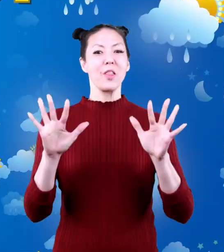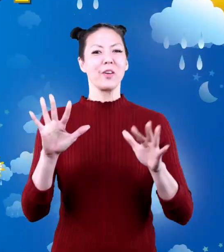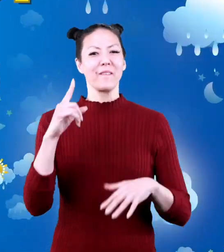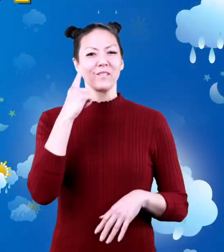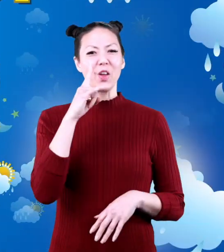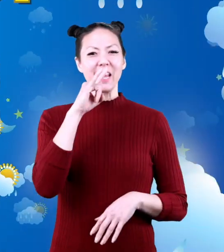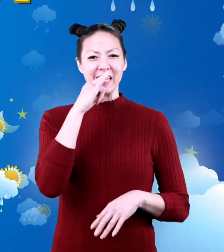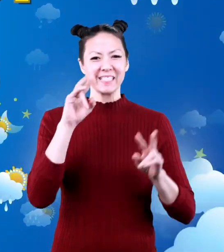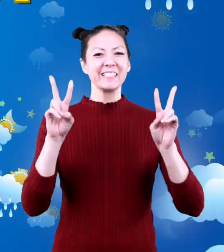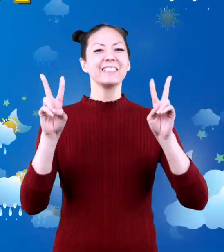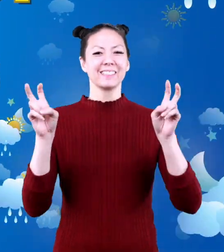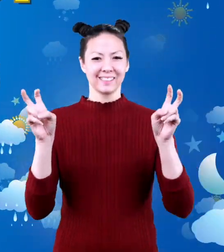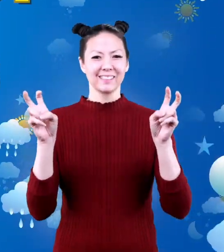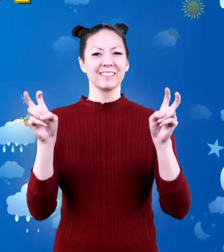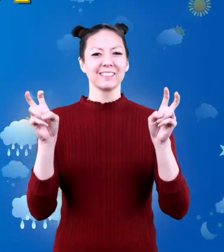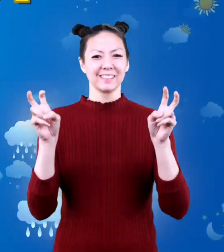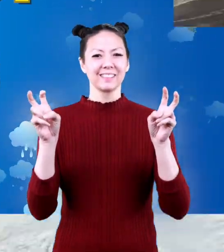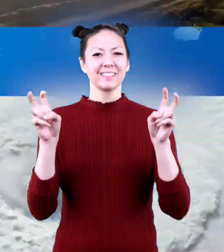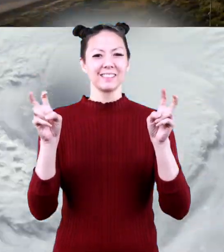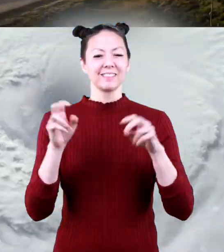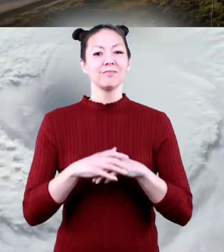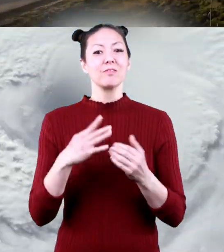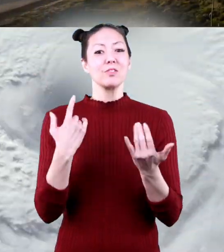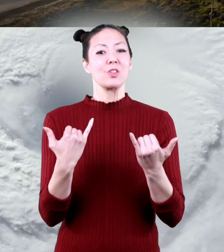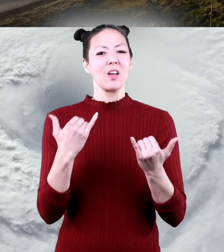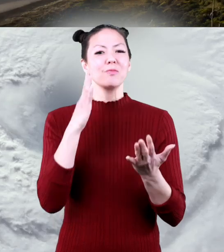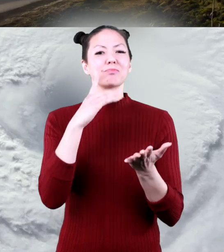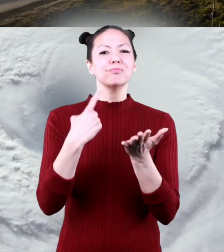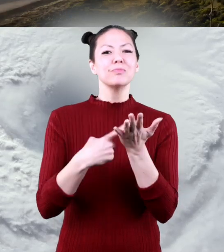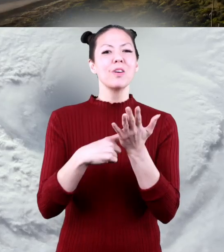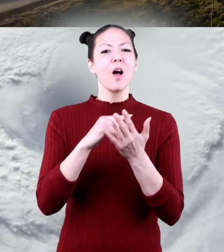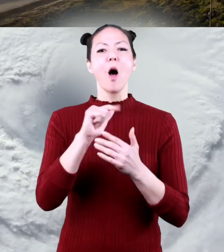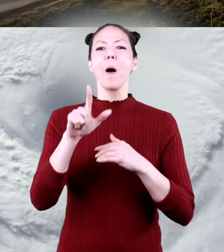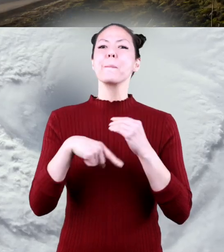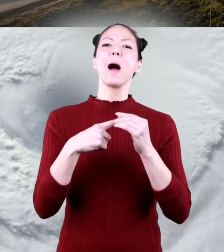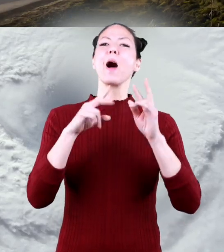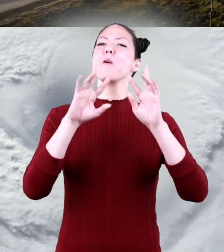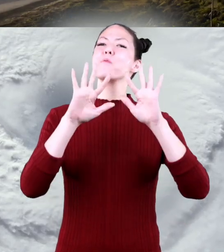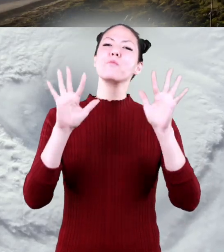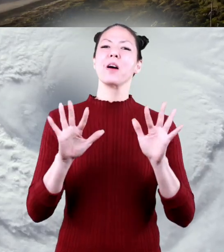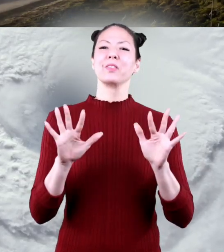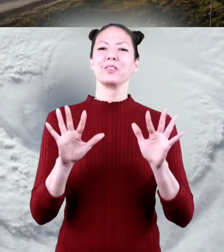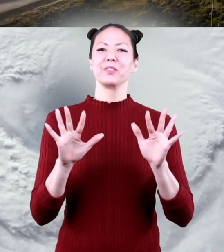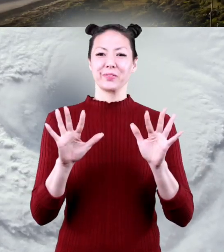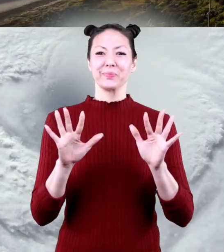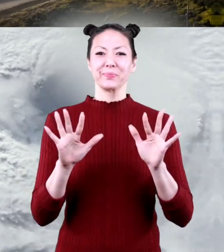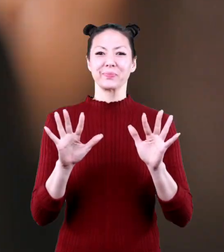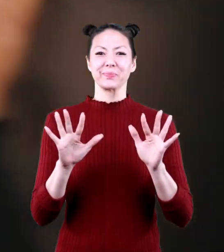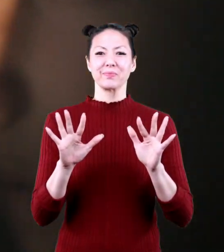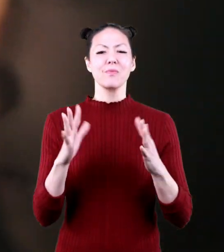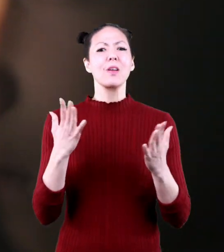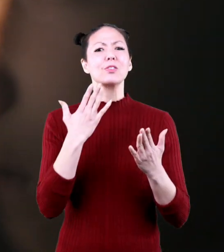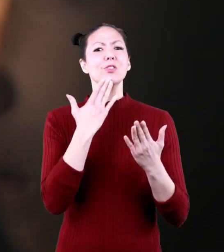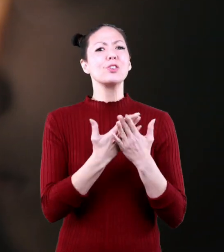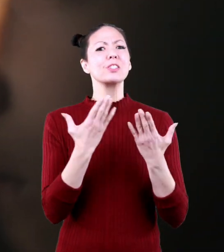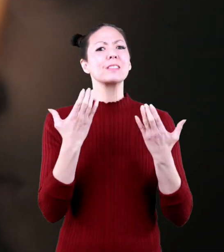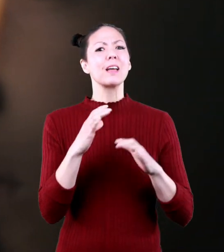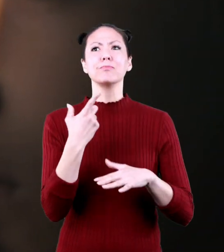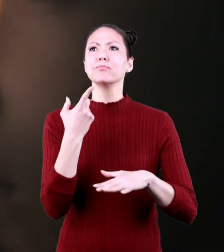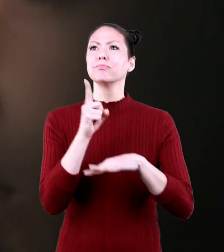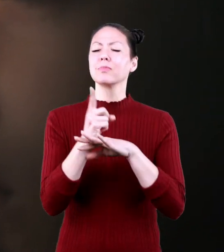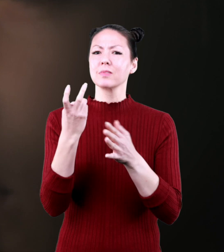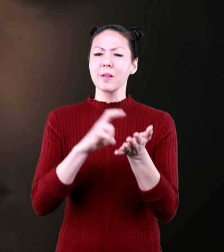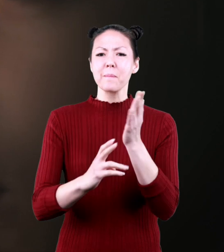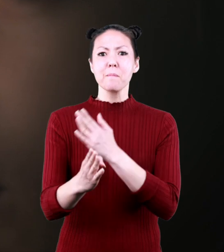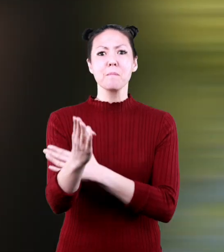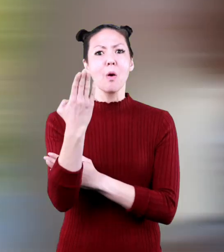Weather for Kids Today, we are talking all about the weather. There is a good chance